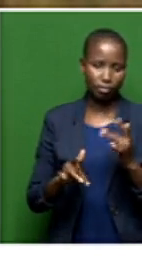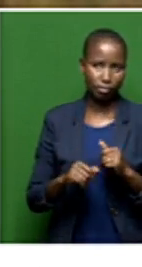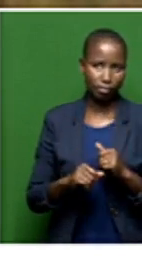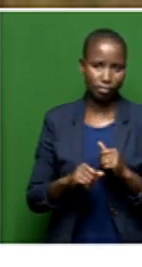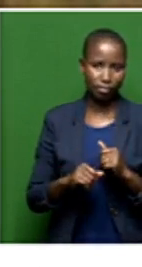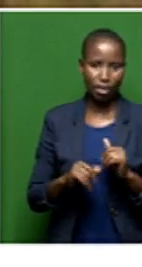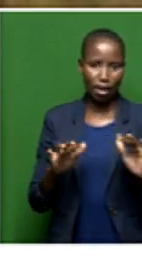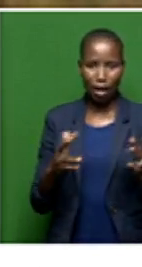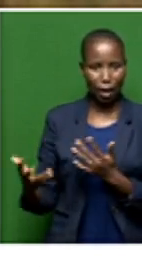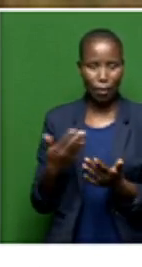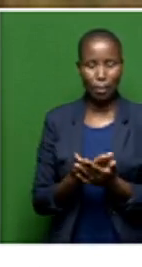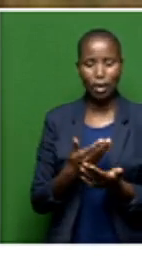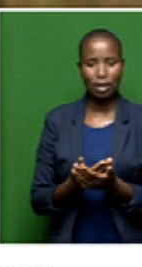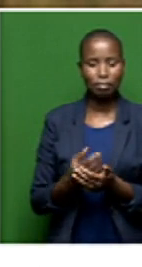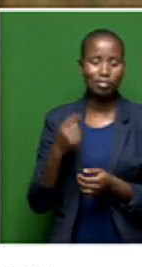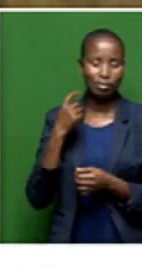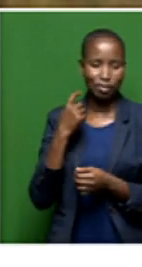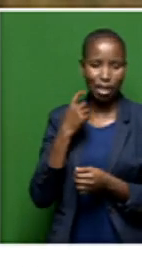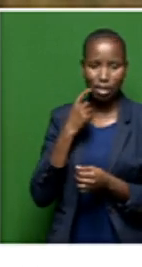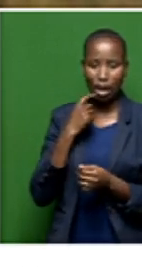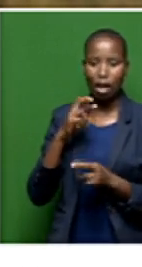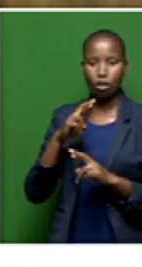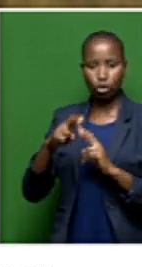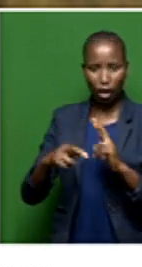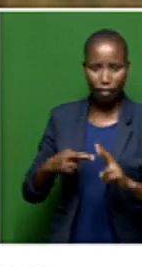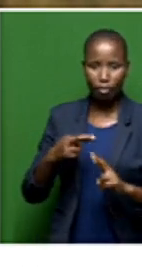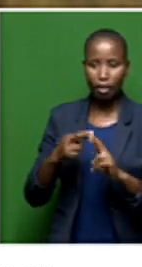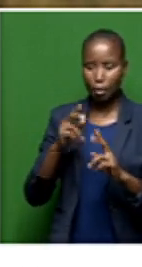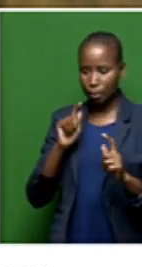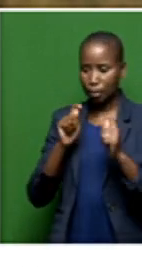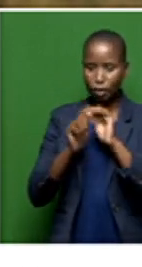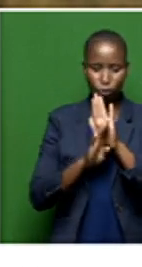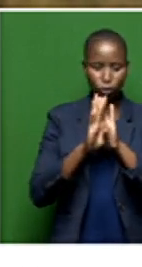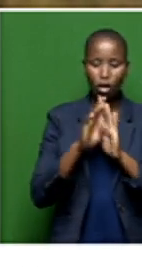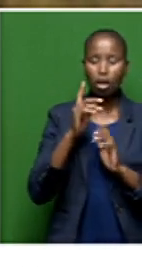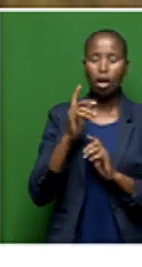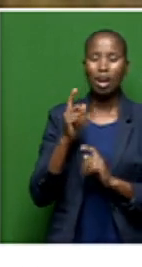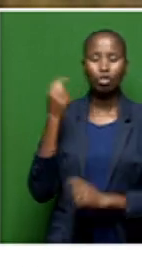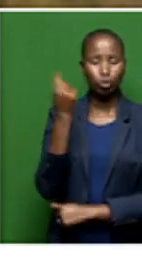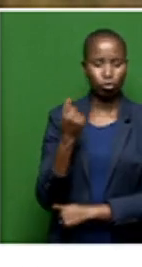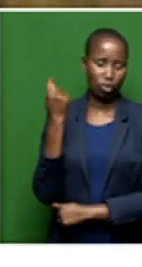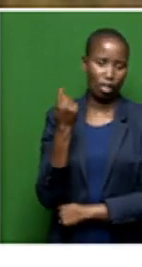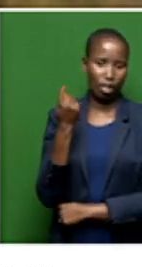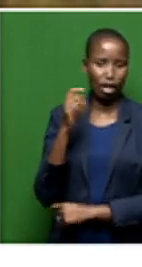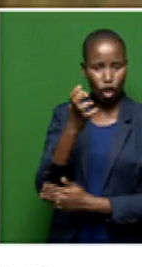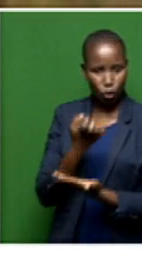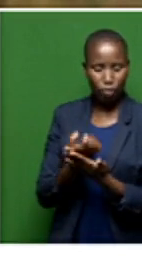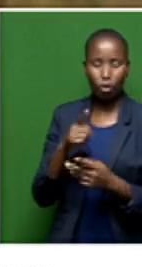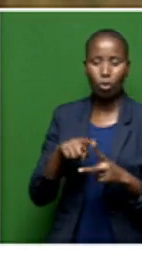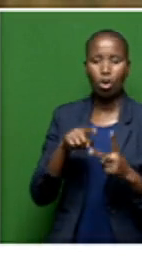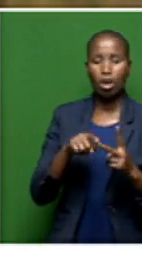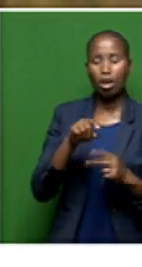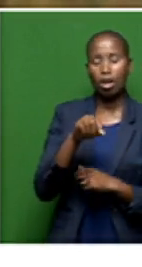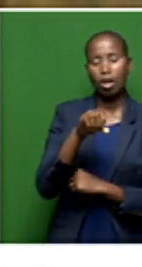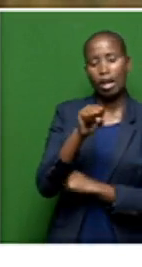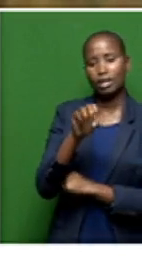how they are supposed to be revitalising rural economies, support to SMMEs, support to companies